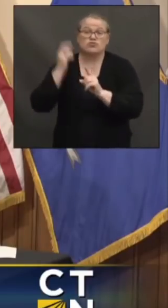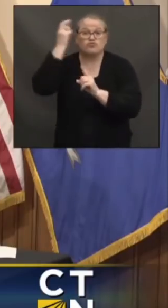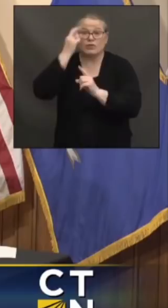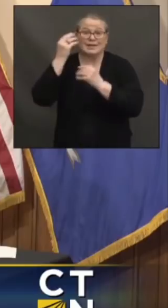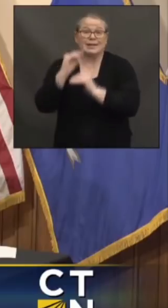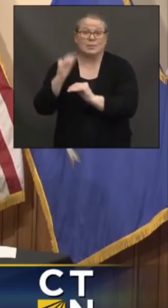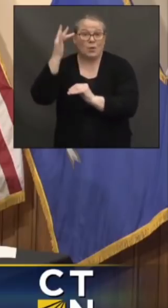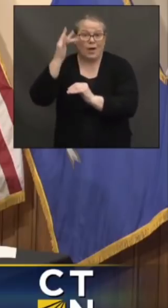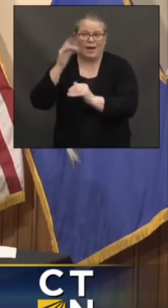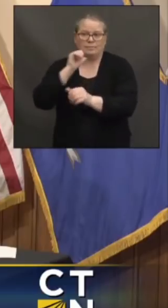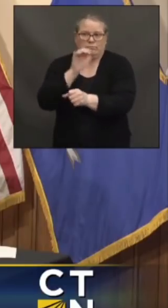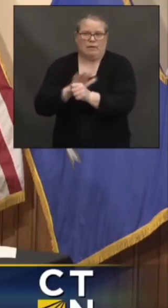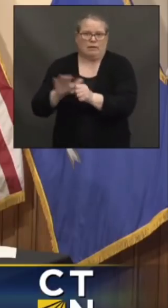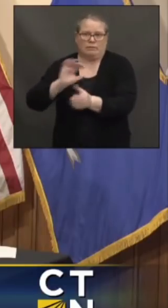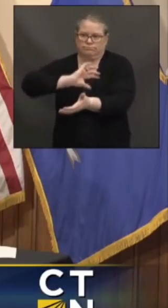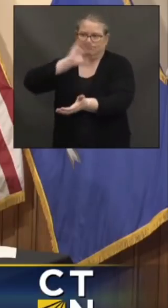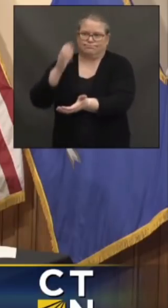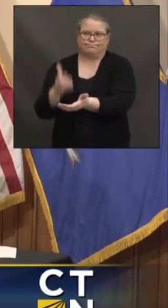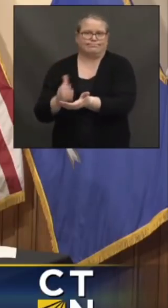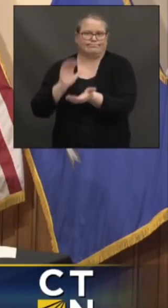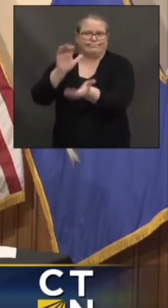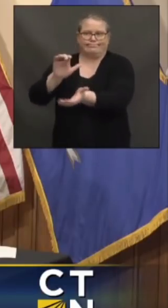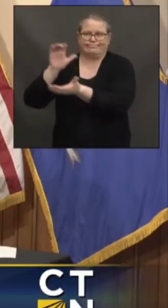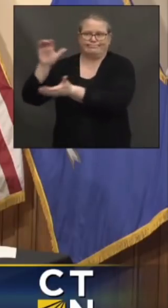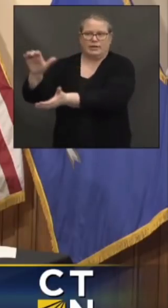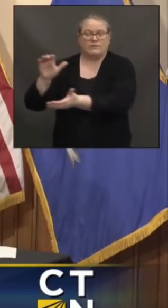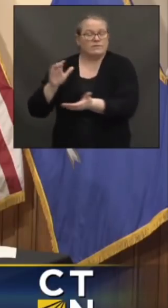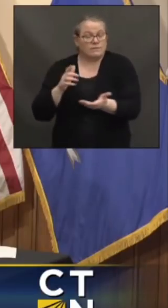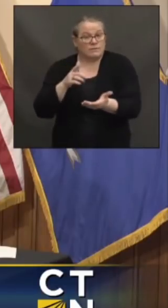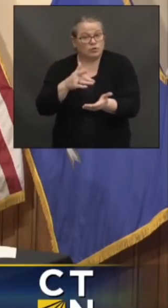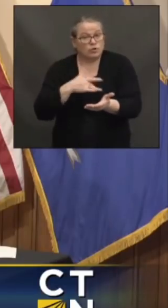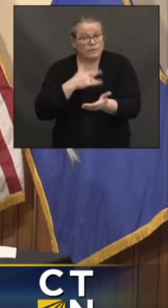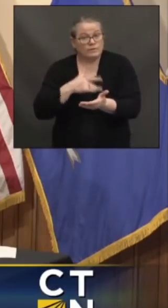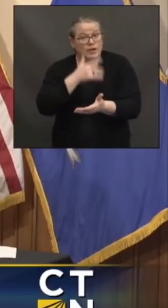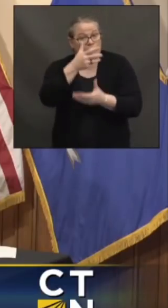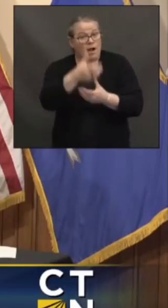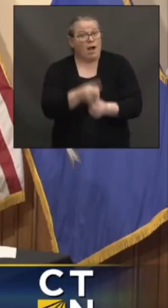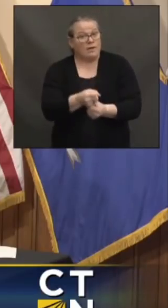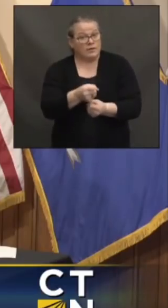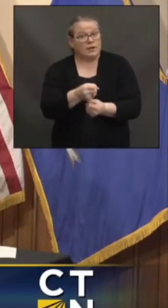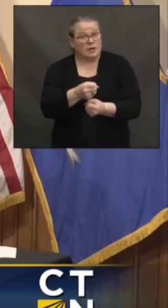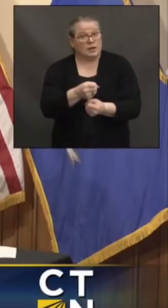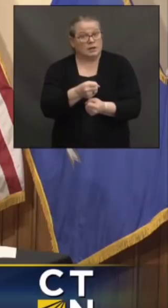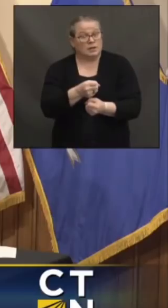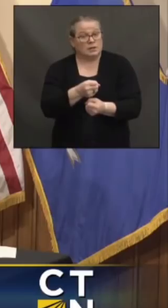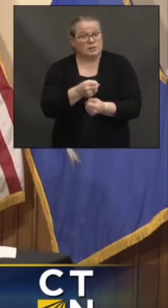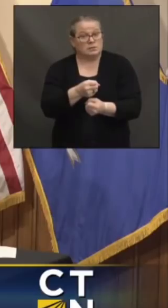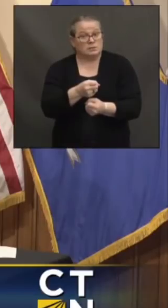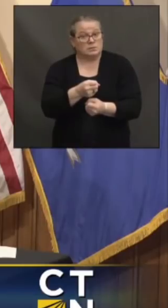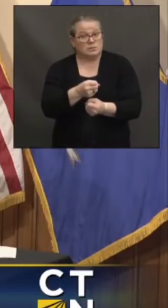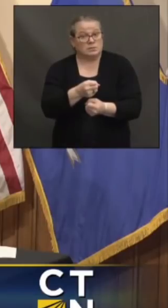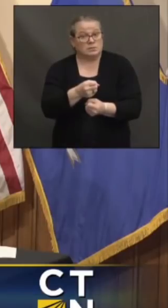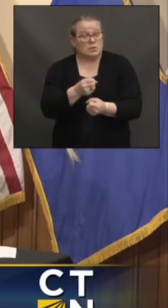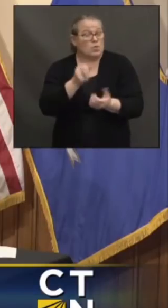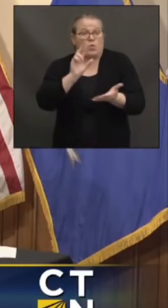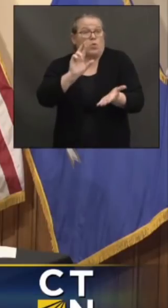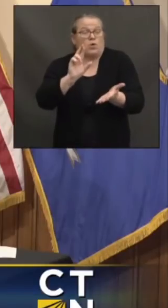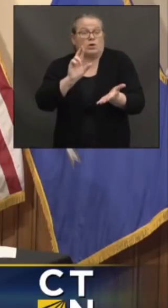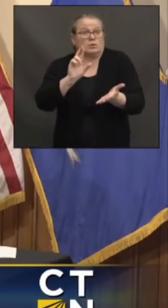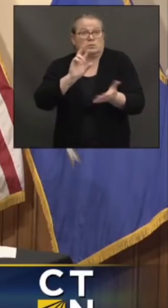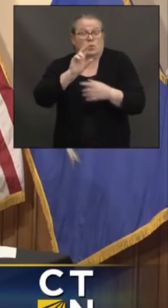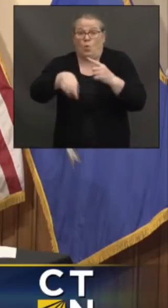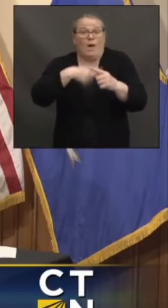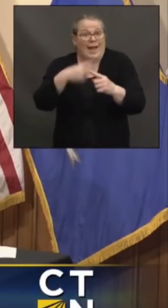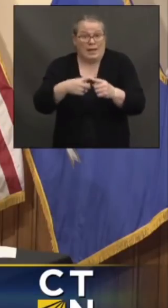supply. So just, again, how confident are you that it's, or when will these